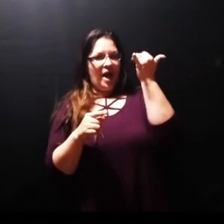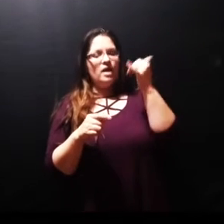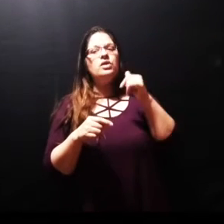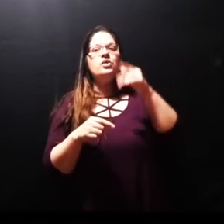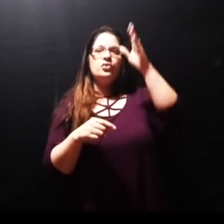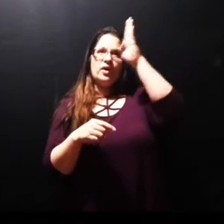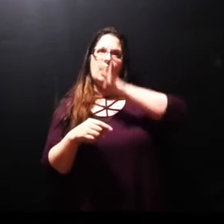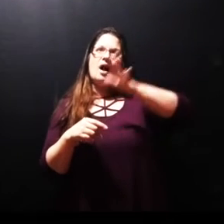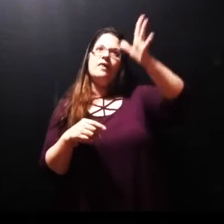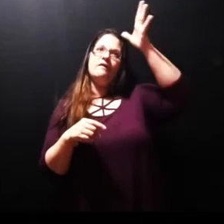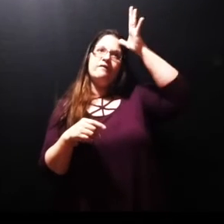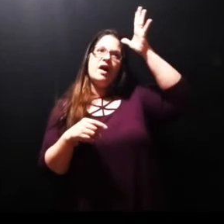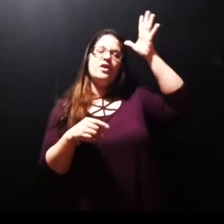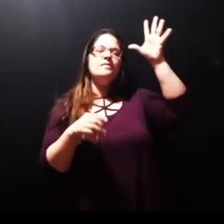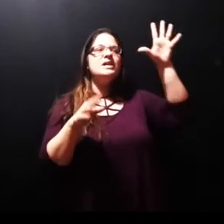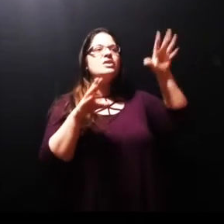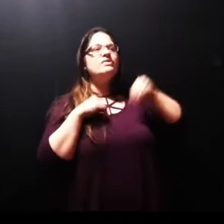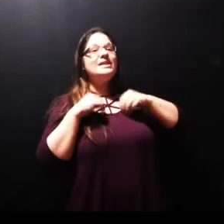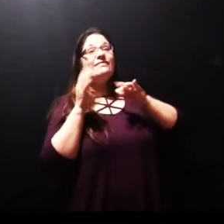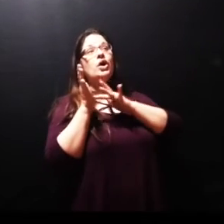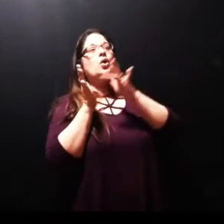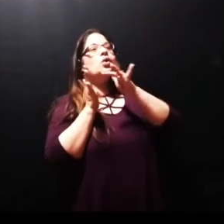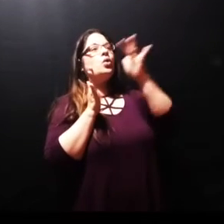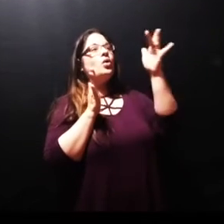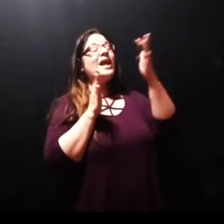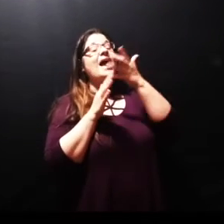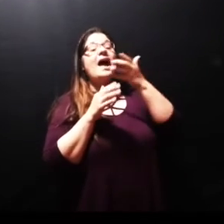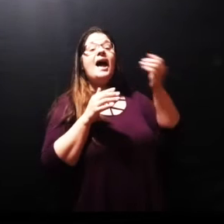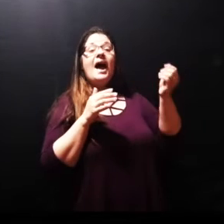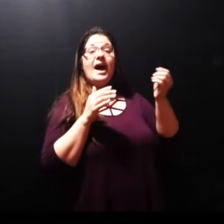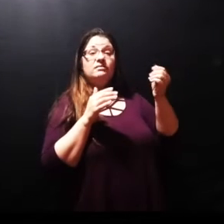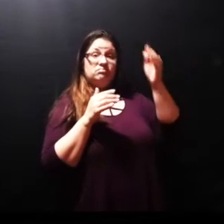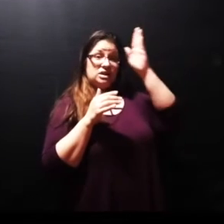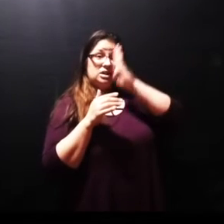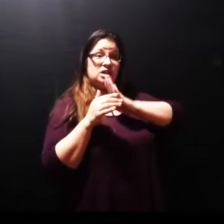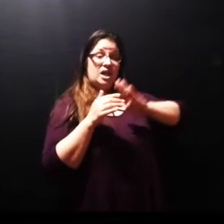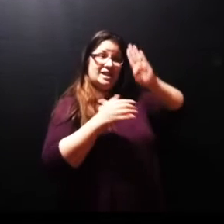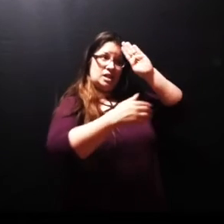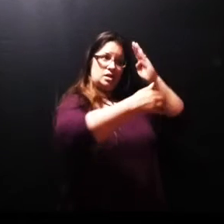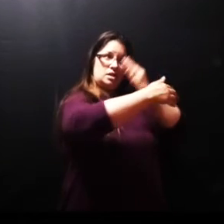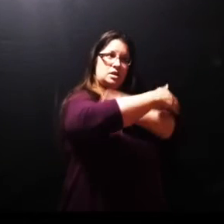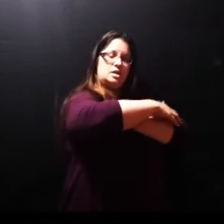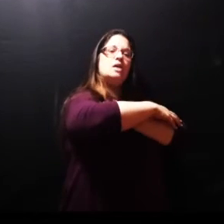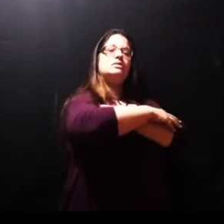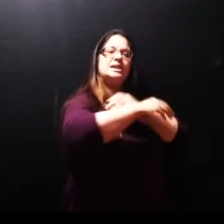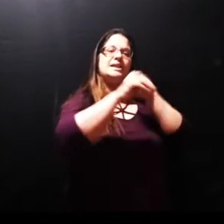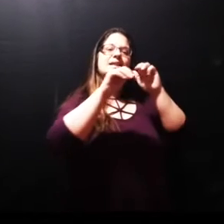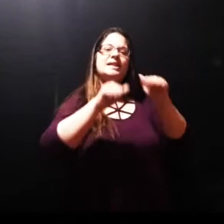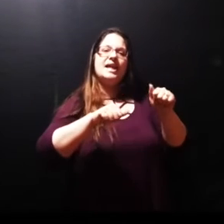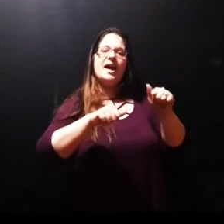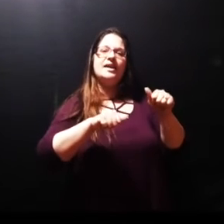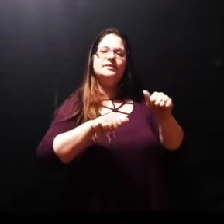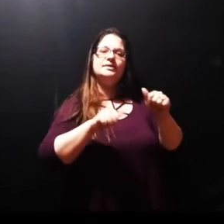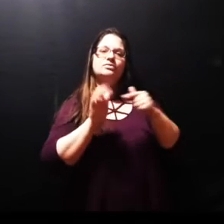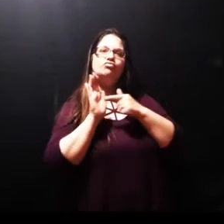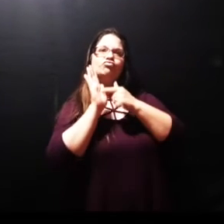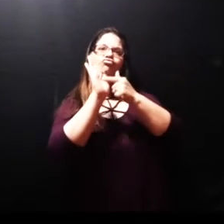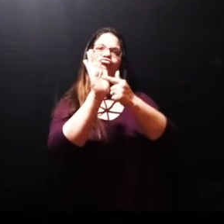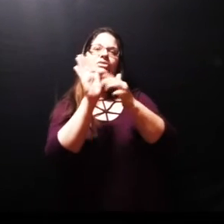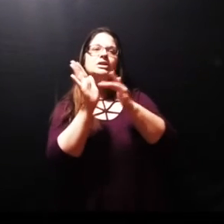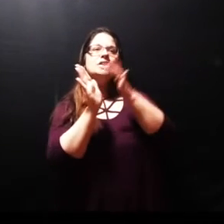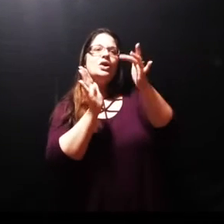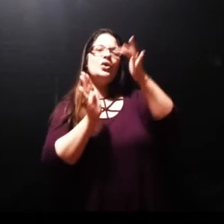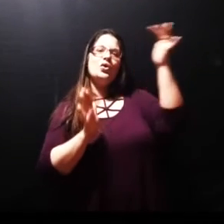can be glorified and his Son be glorified in what's going to happen in Lazarus death it's going to result in resurrection